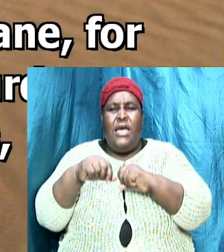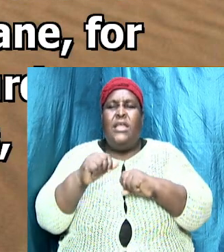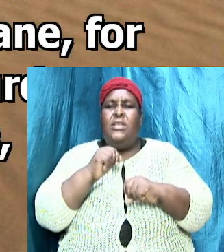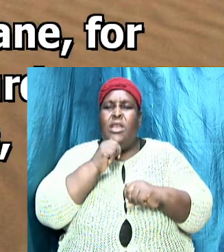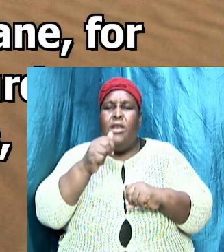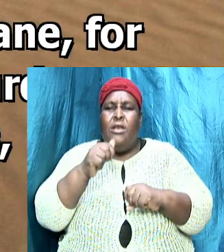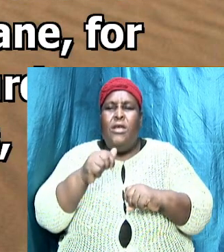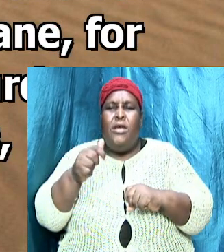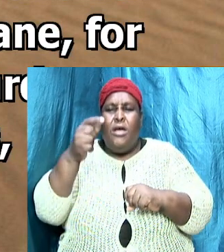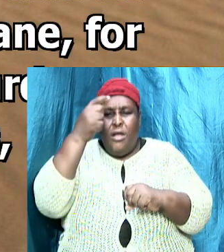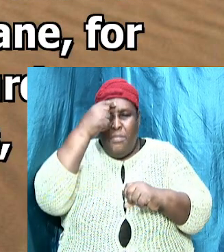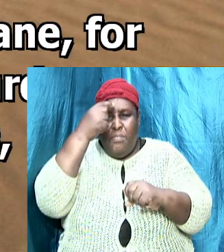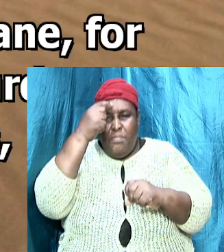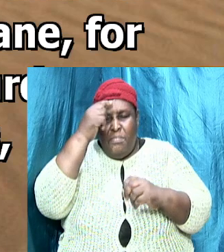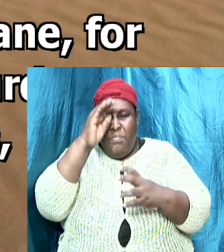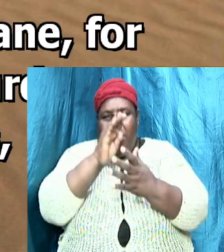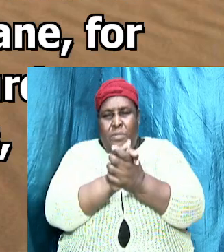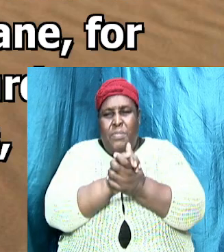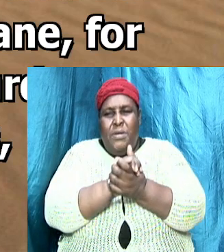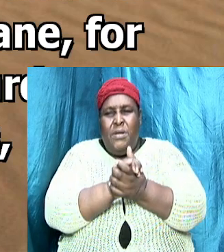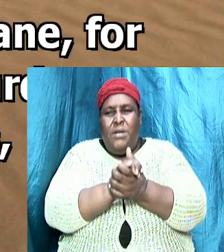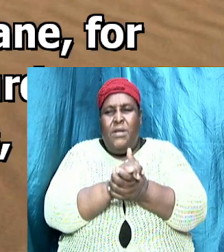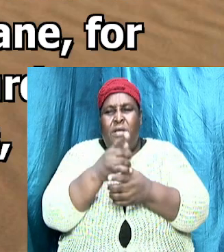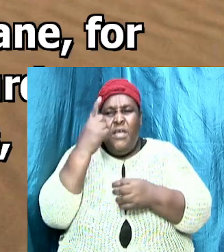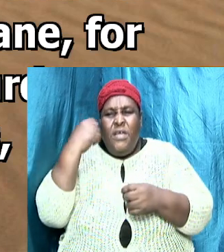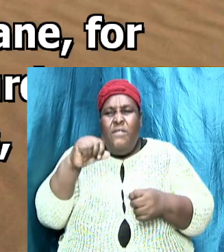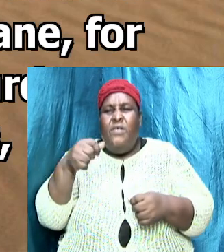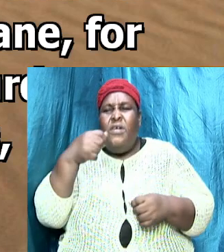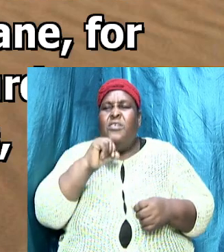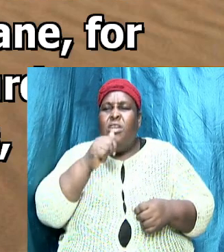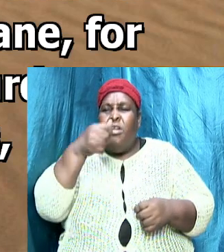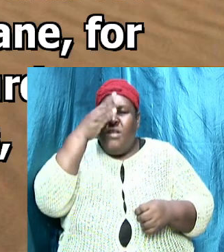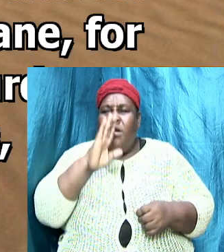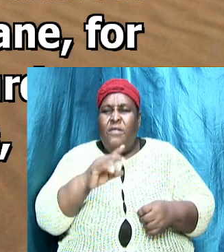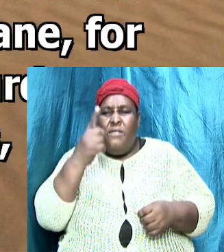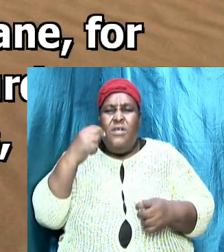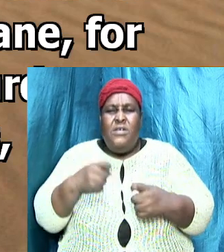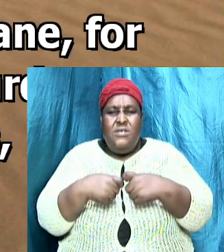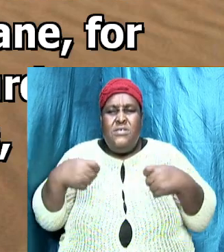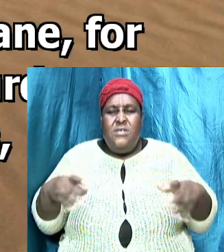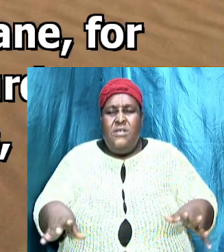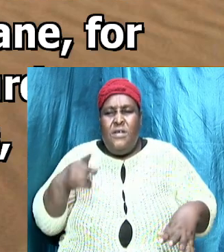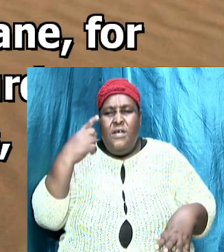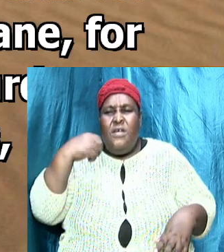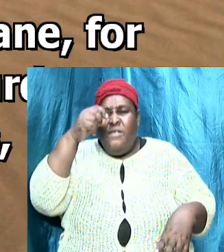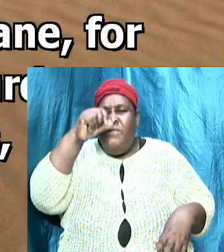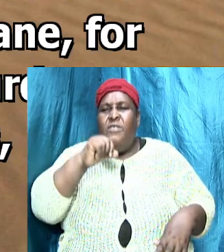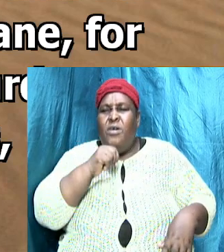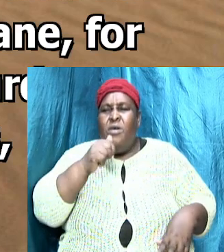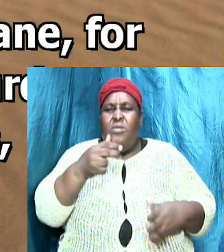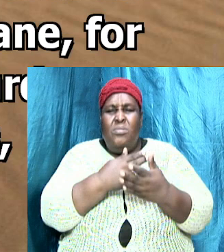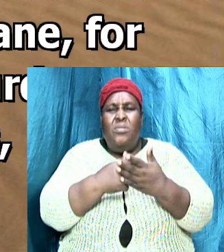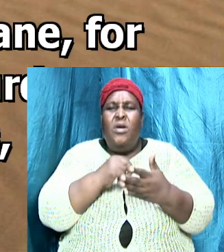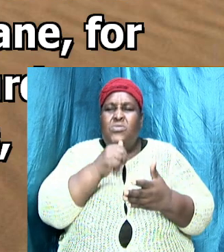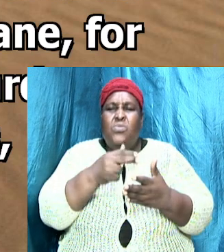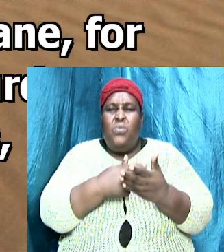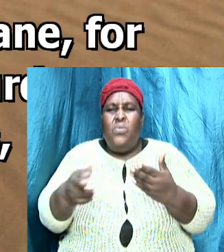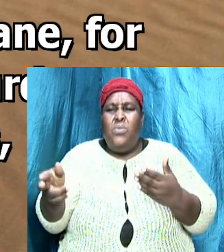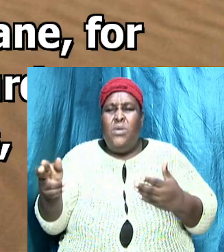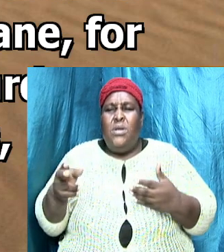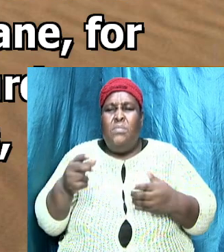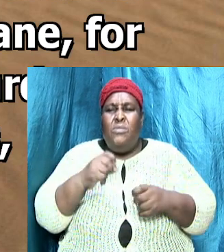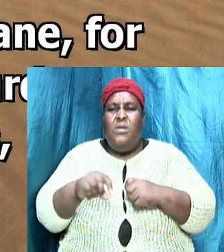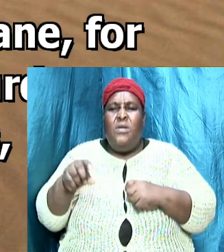lawless and disobedient for the ungodly and for sinners for unholy and profane